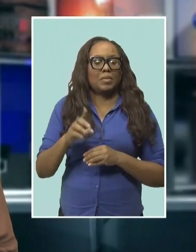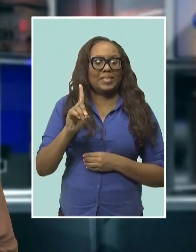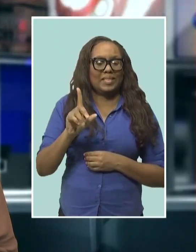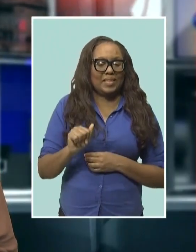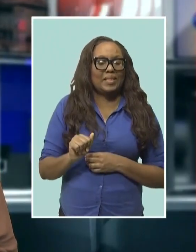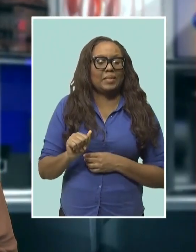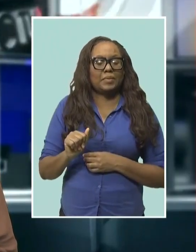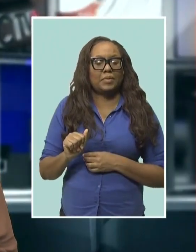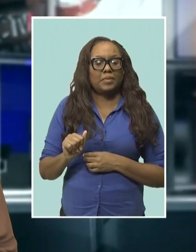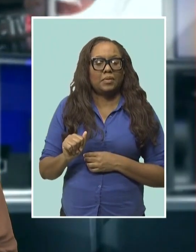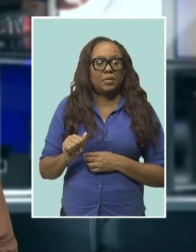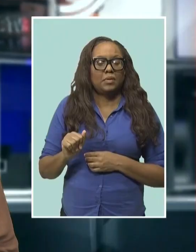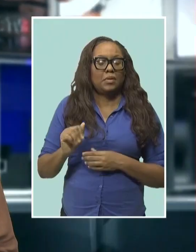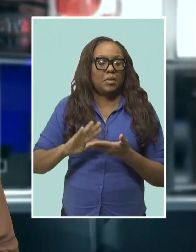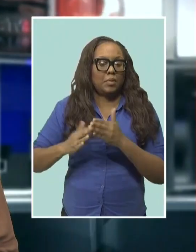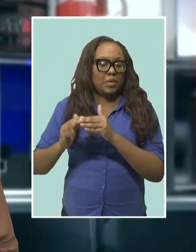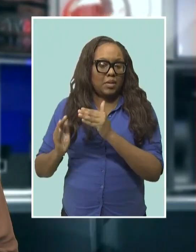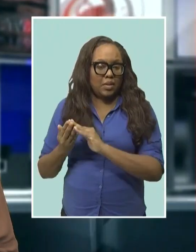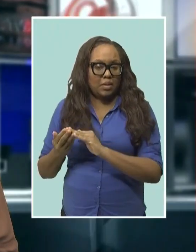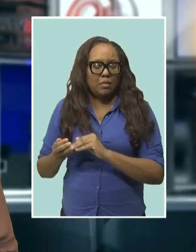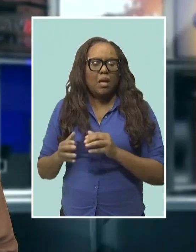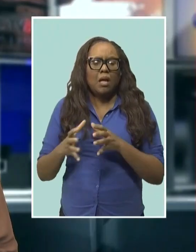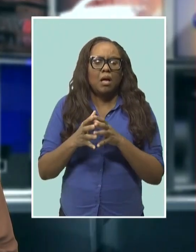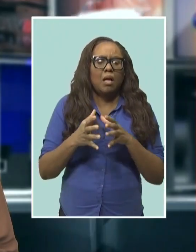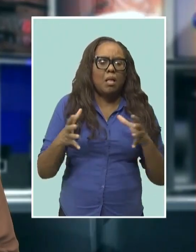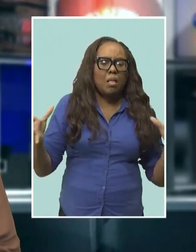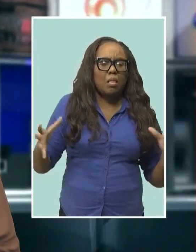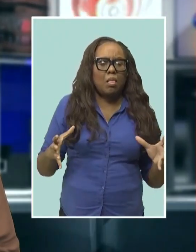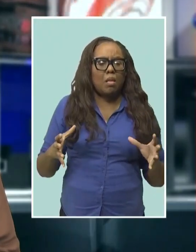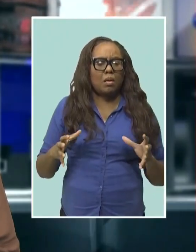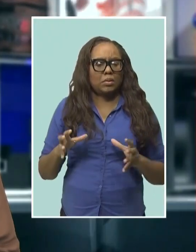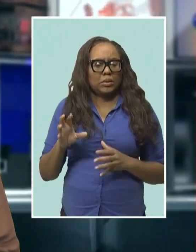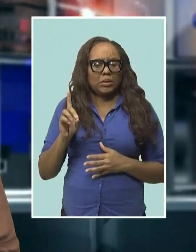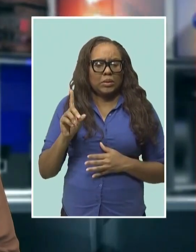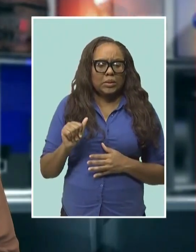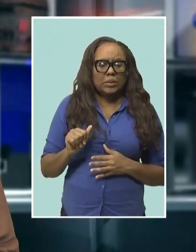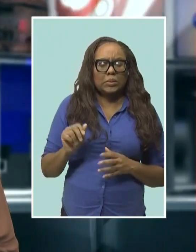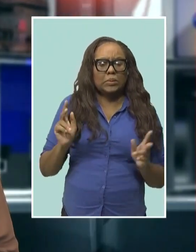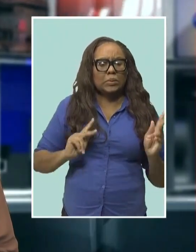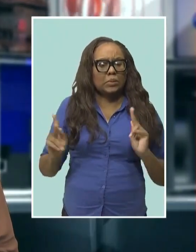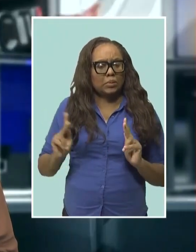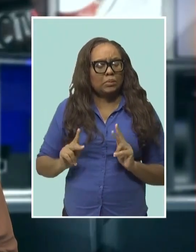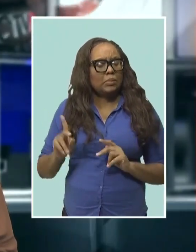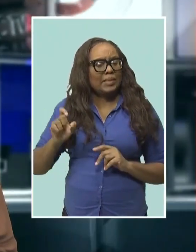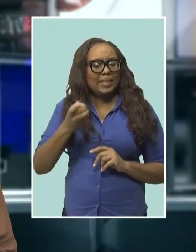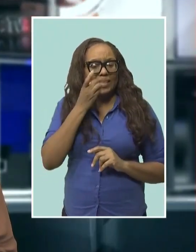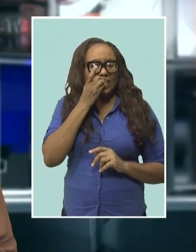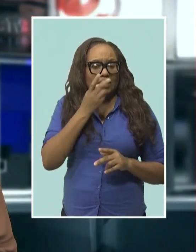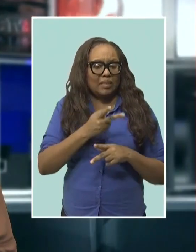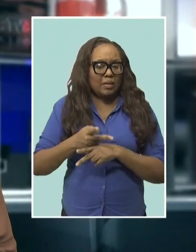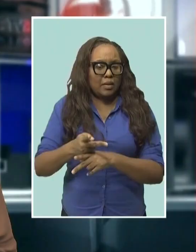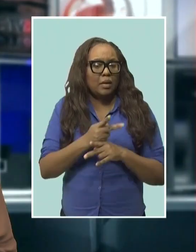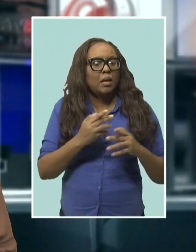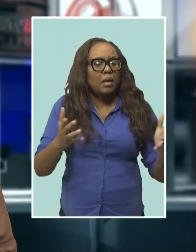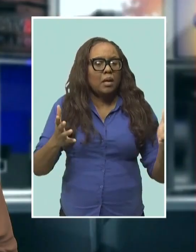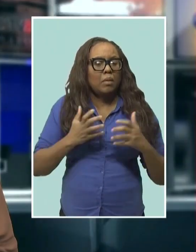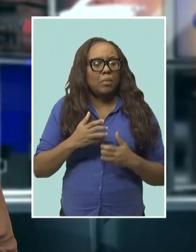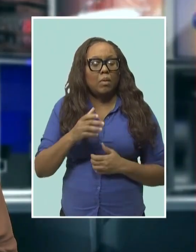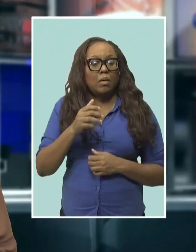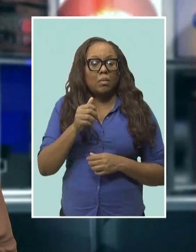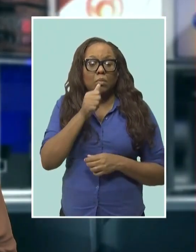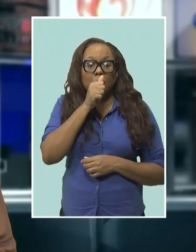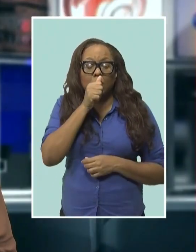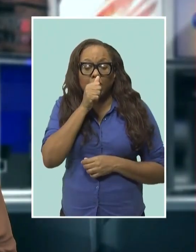attention to the challenges faced in accessing dental care. He sees partnerships as important and made a plea to private dentists